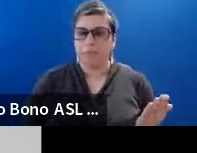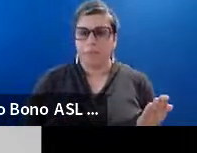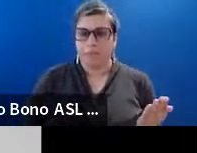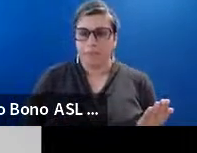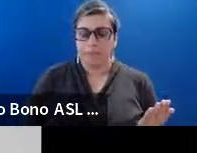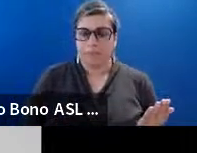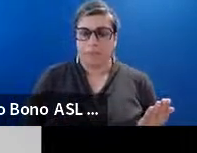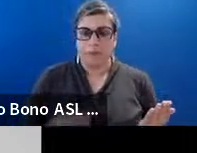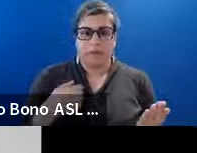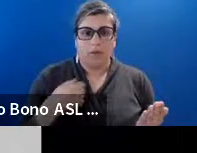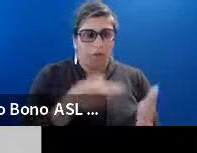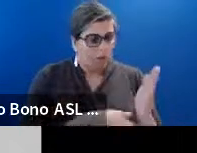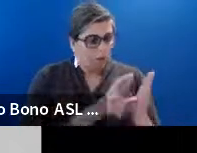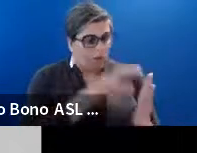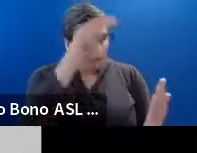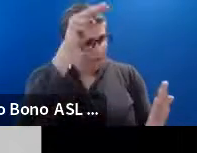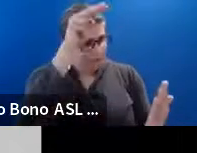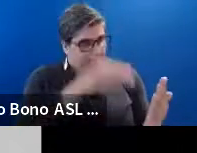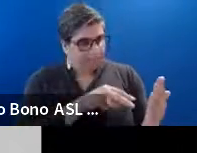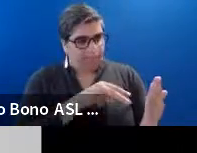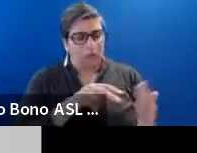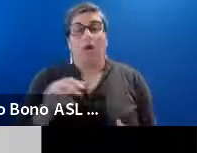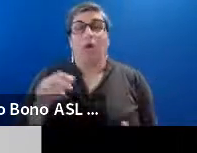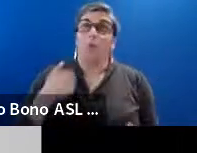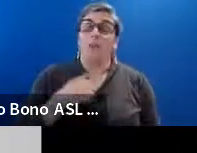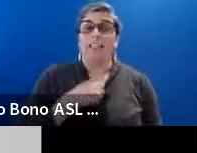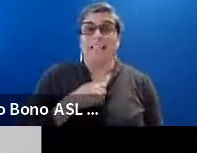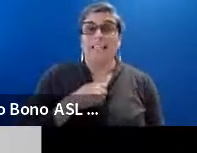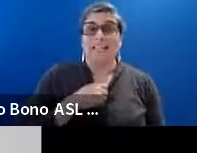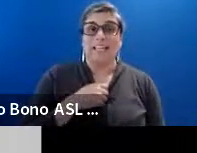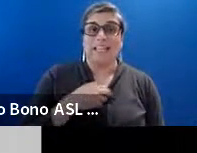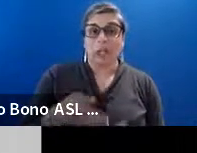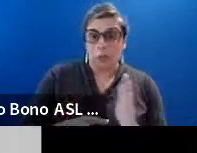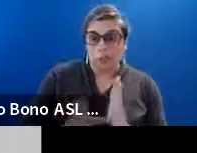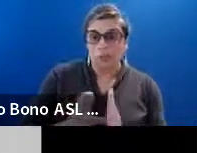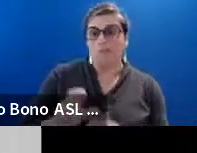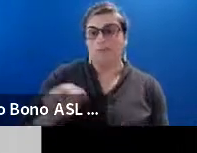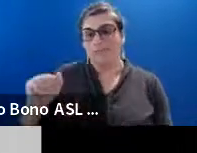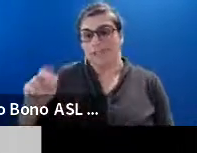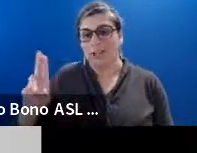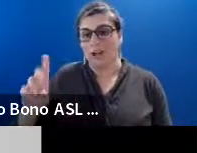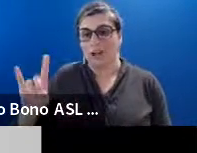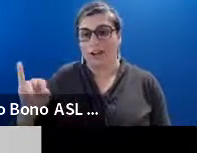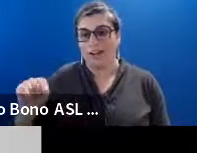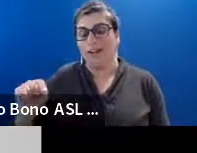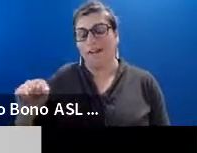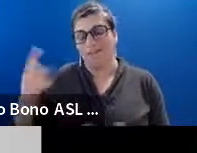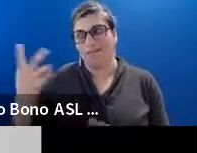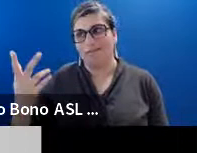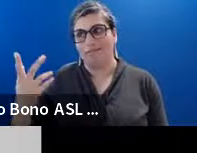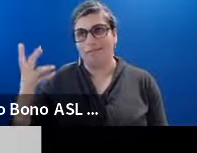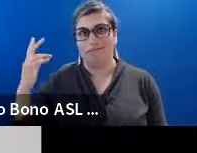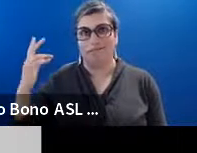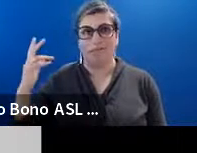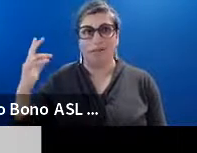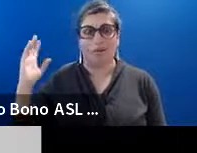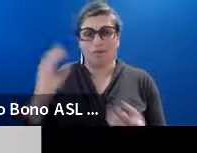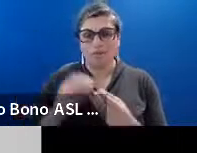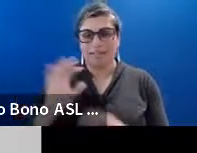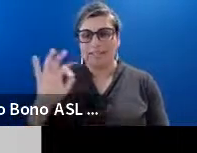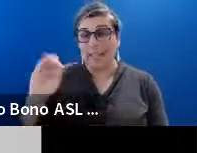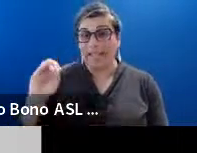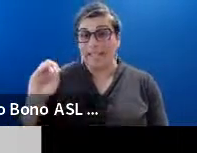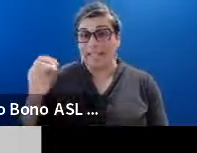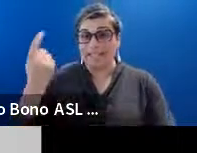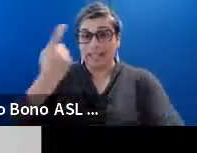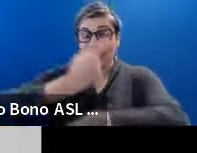We review. The. We audit. The audit. Um. And. Uh. So in about 90 days. We.